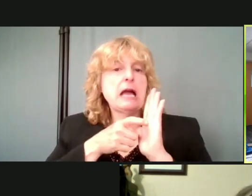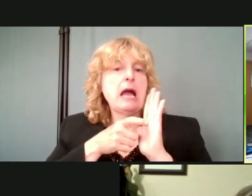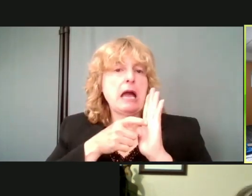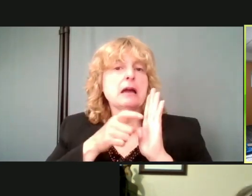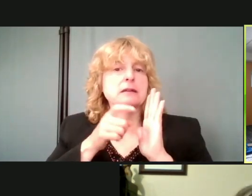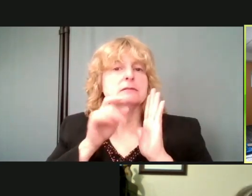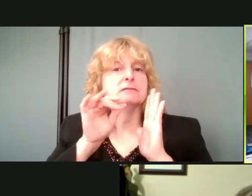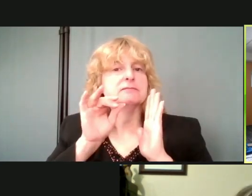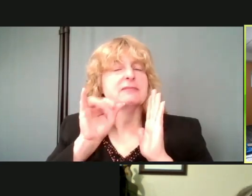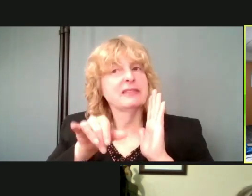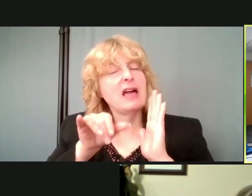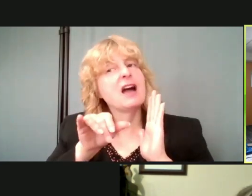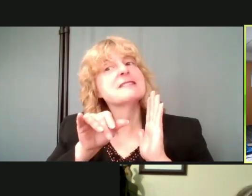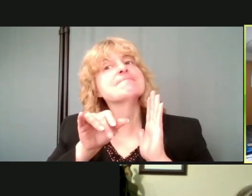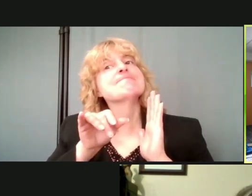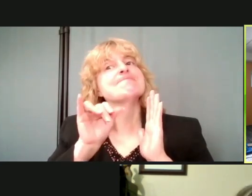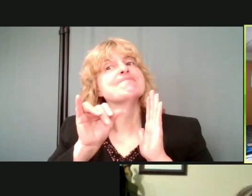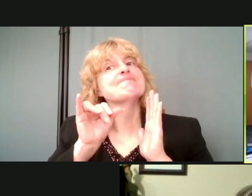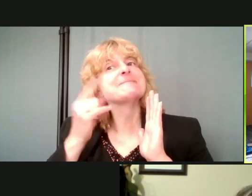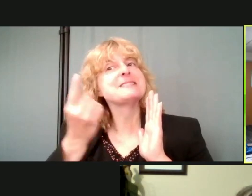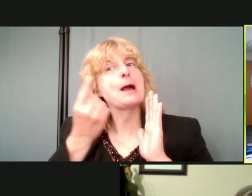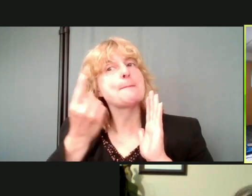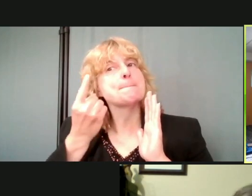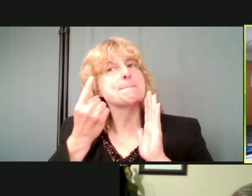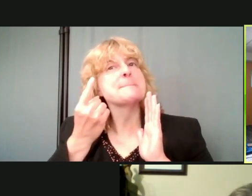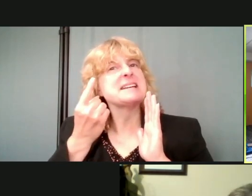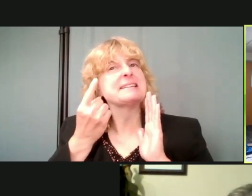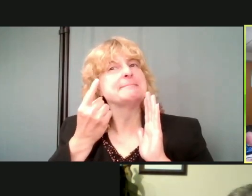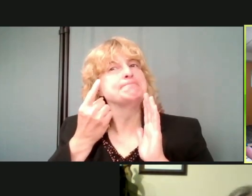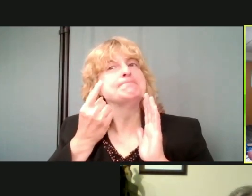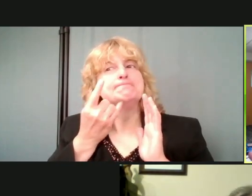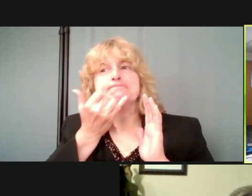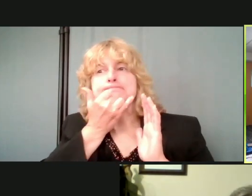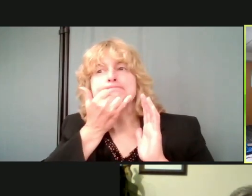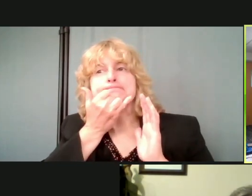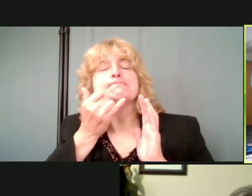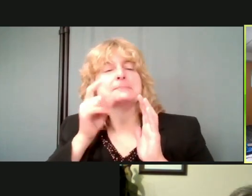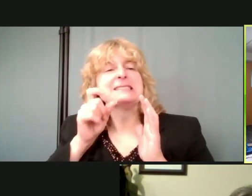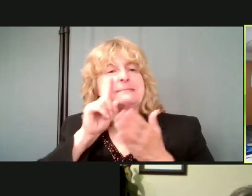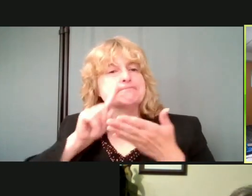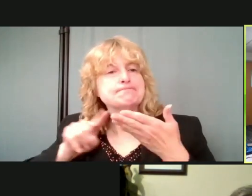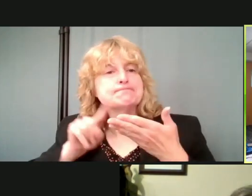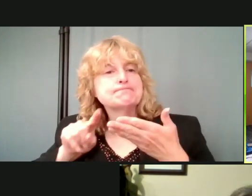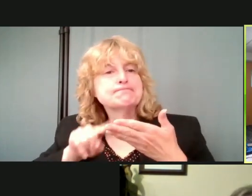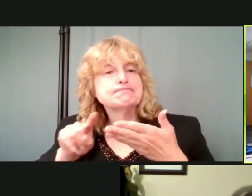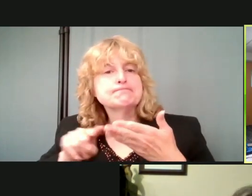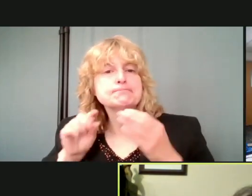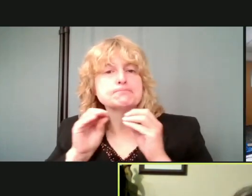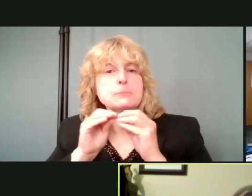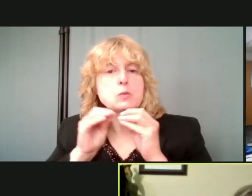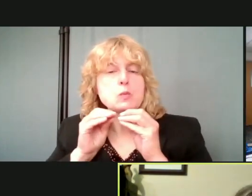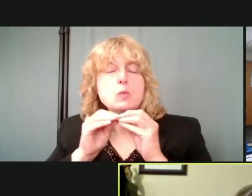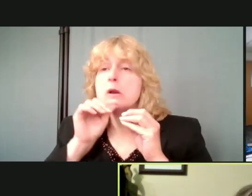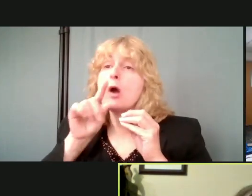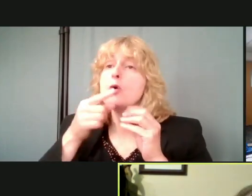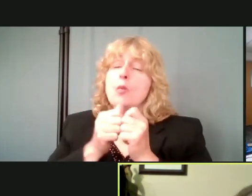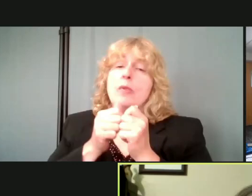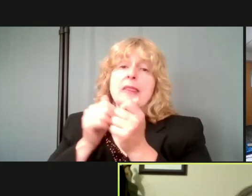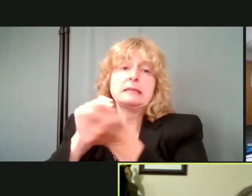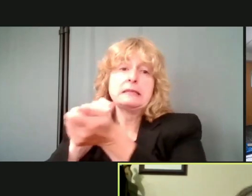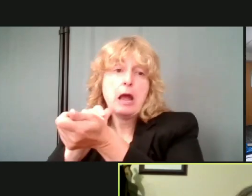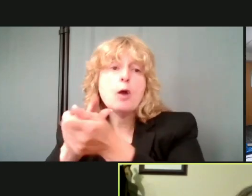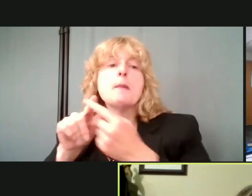something going on here that we need to, we need to investigate more, not just with the doctor, but at home. Right. So a